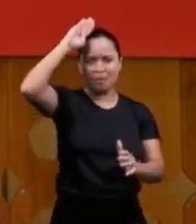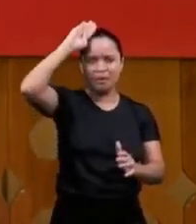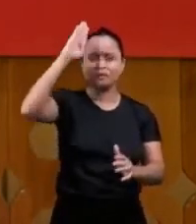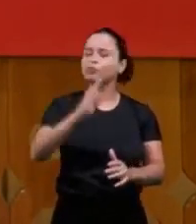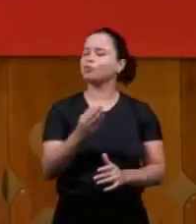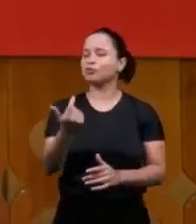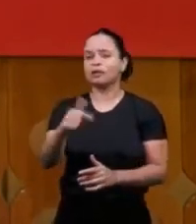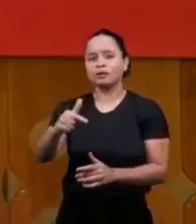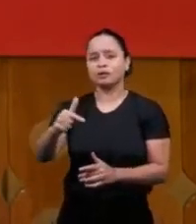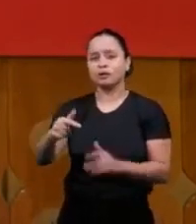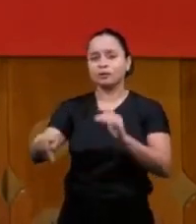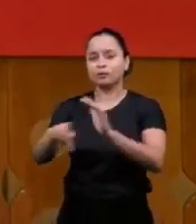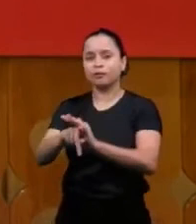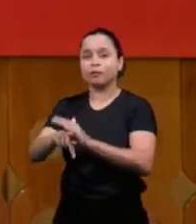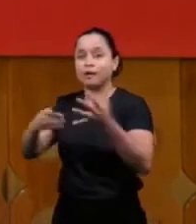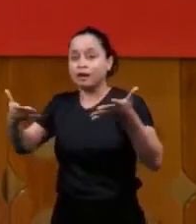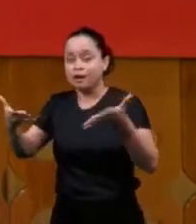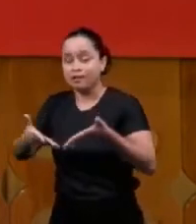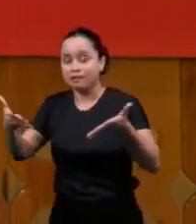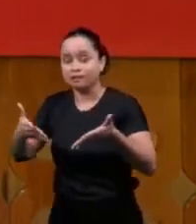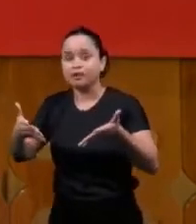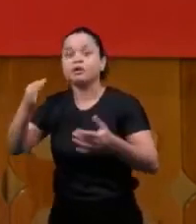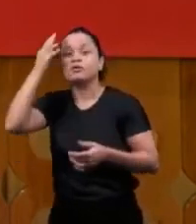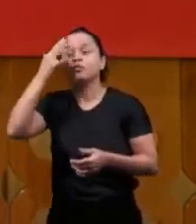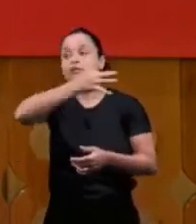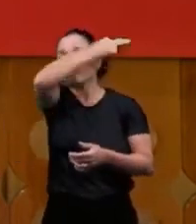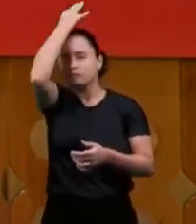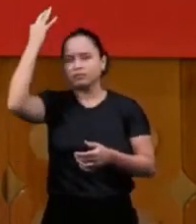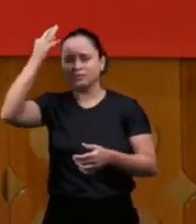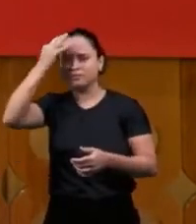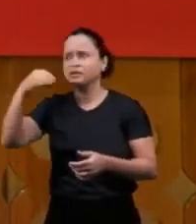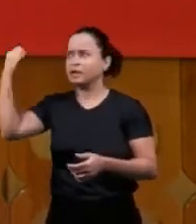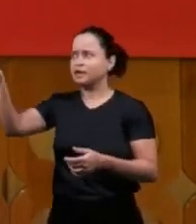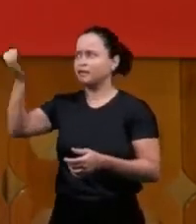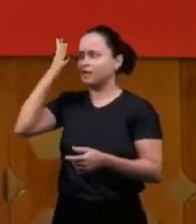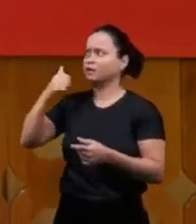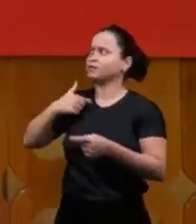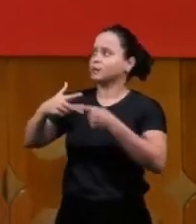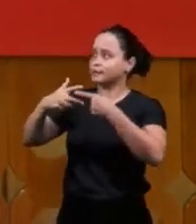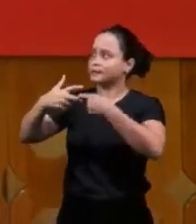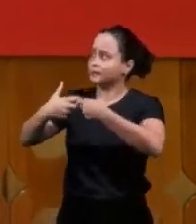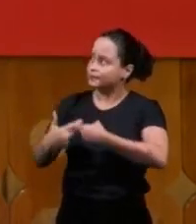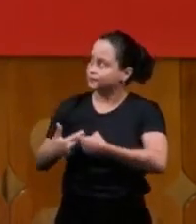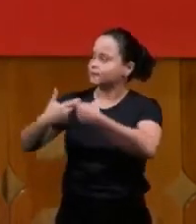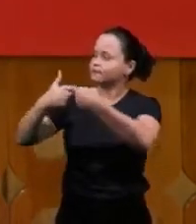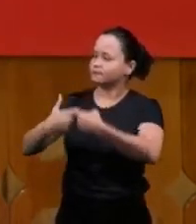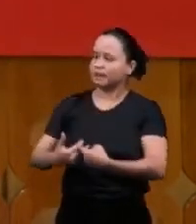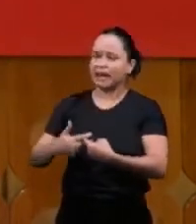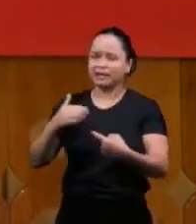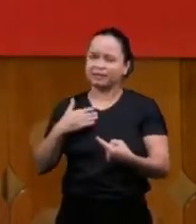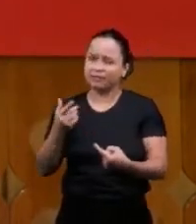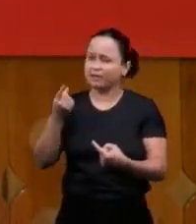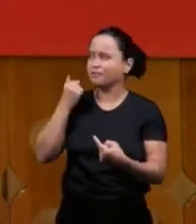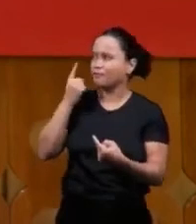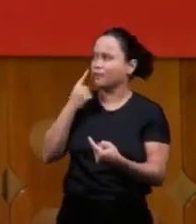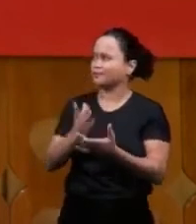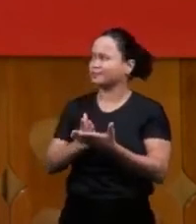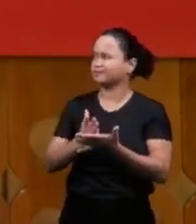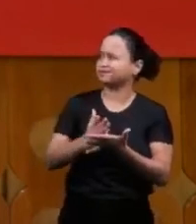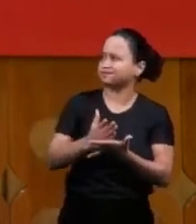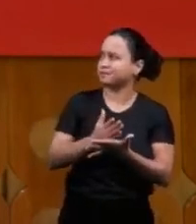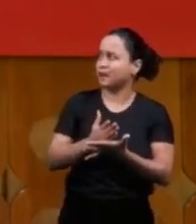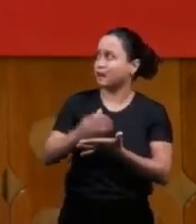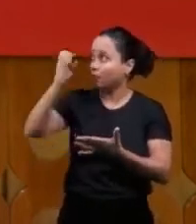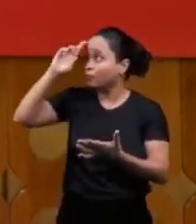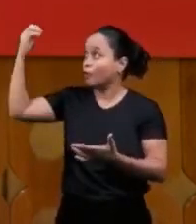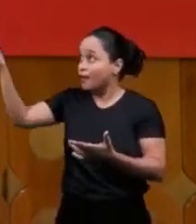the Holy Spirit when I make an error and the Holy Spirit corrects me and I start to present a tendency and the Lord reveals and I